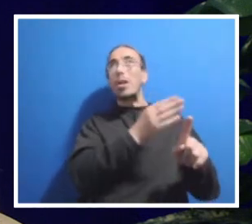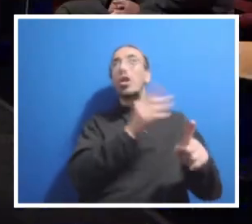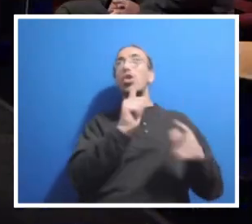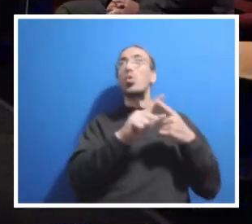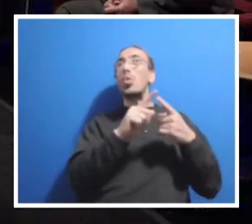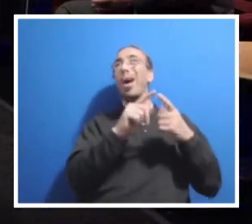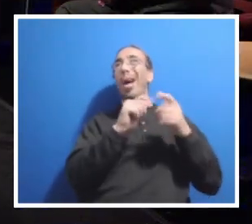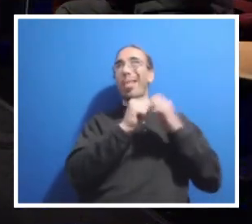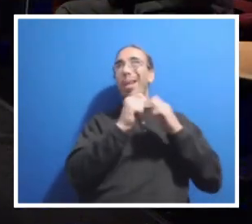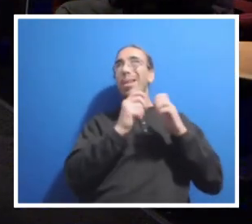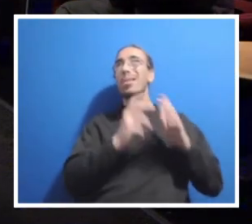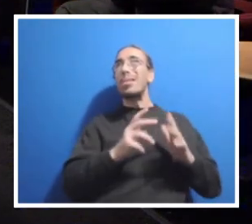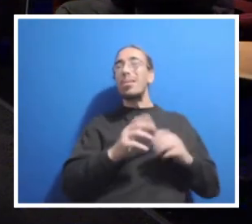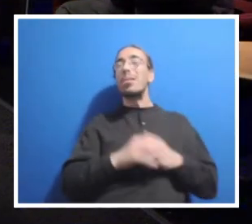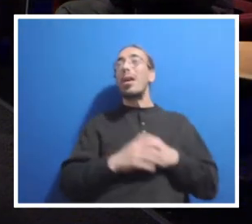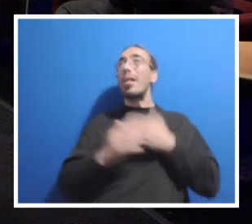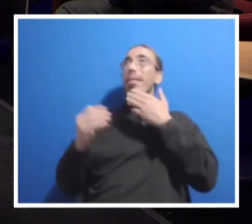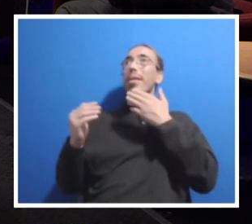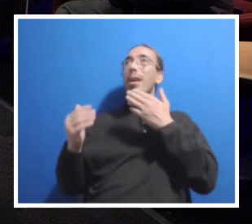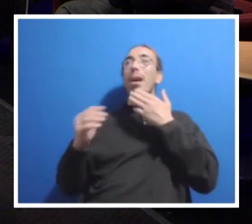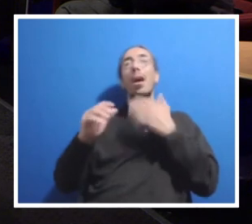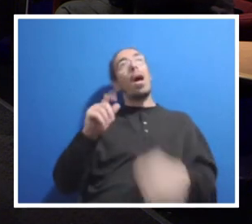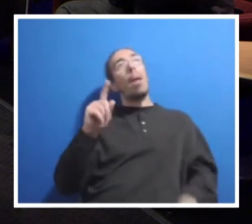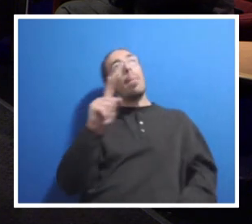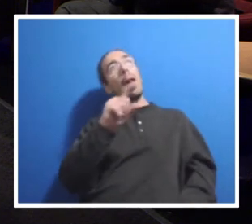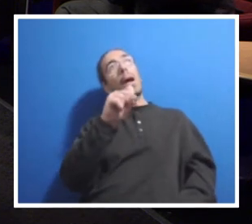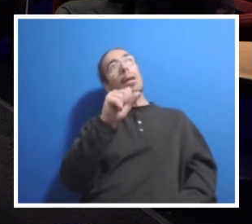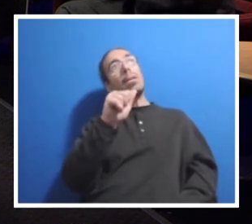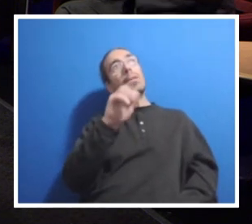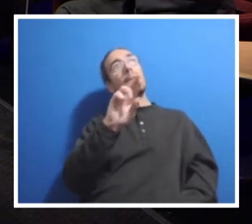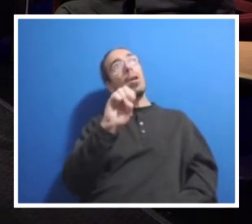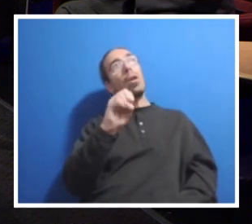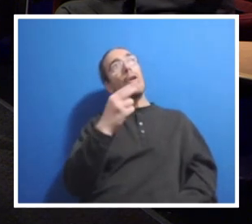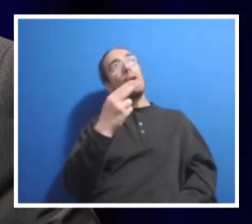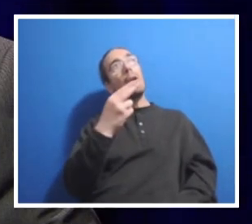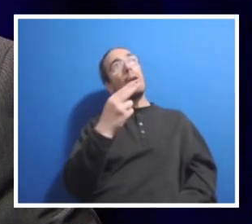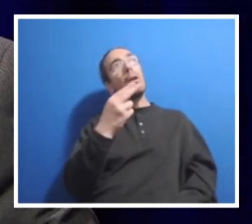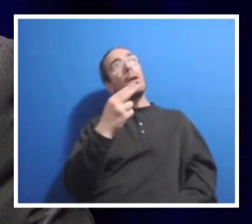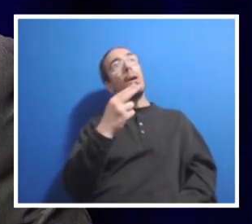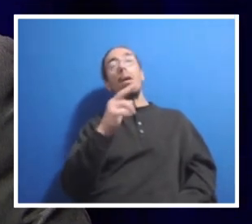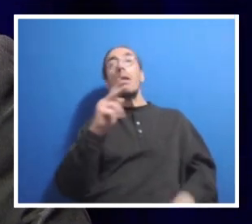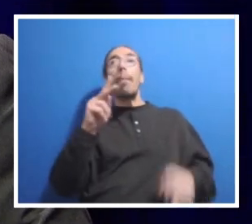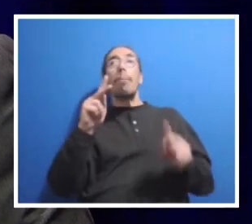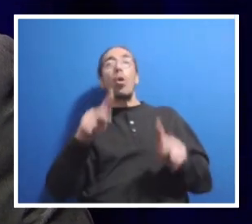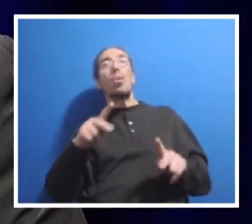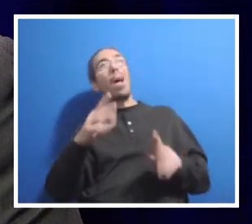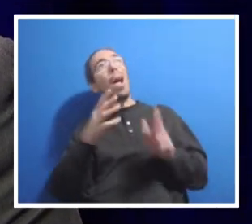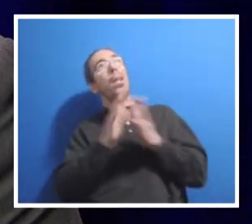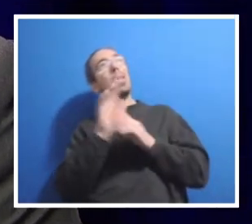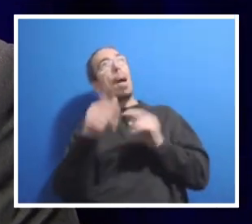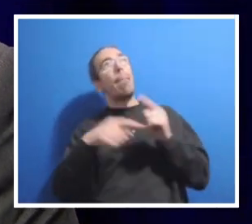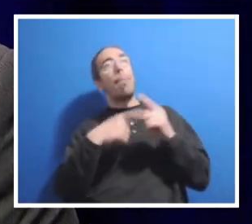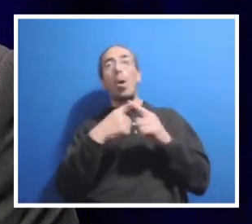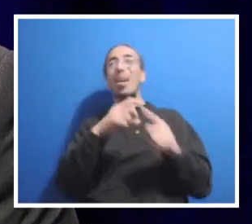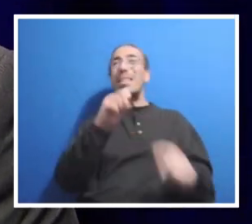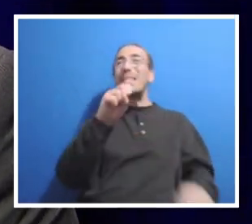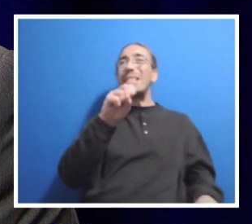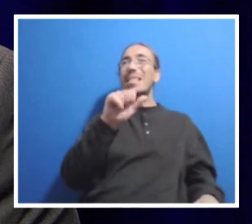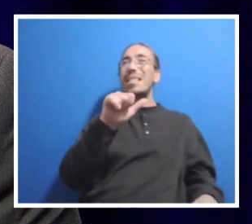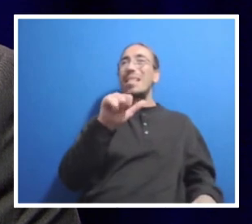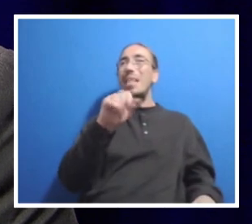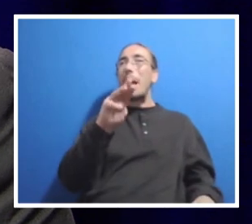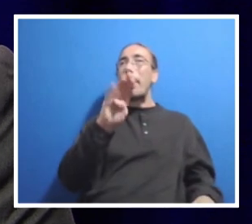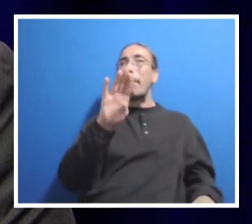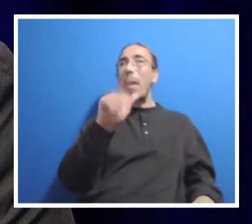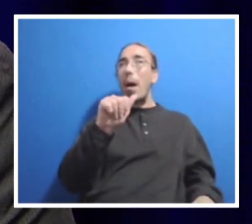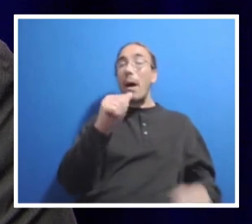Thank you. Sarah, we'll stick with you for just a little bit longer. And this person is asking about SIMBA. And did SIMBA have any effect on our budget